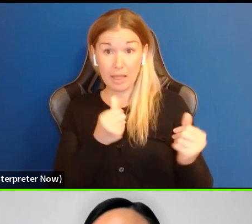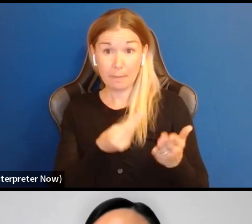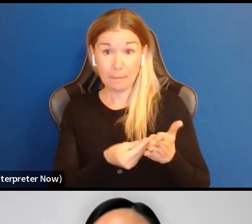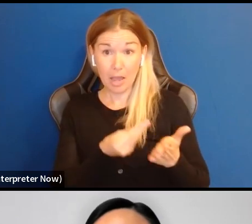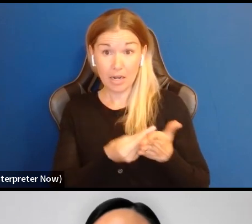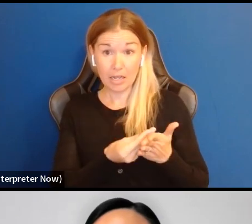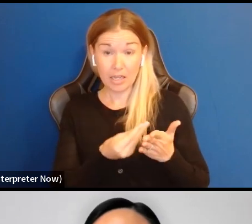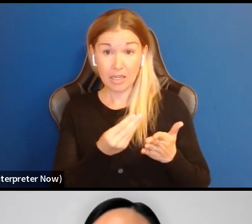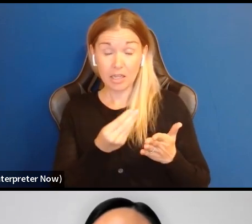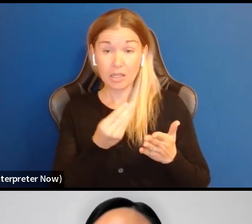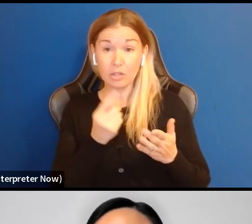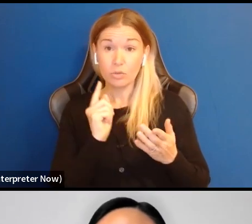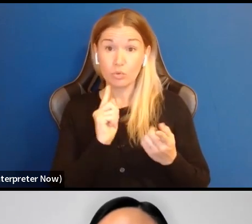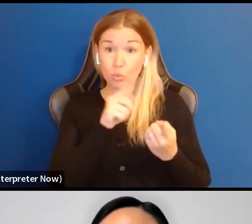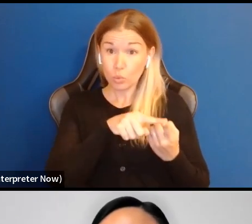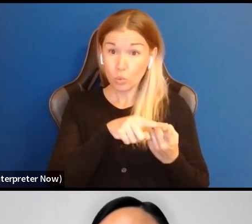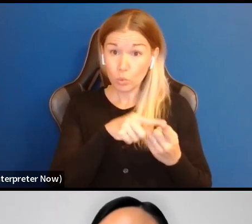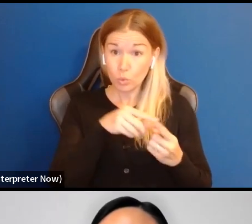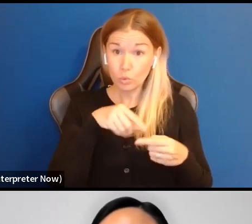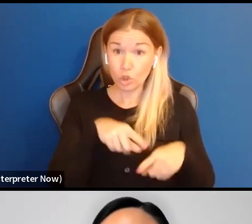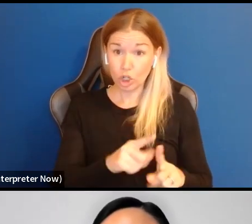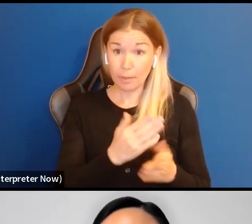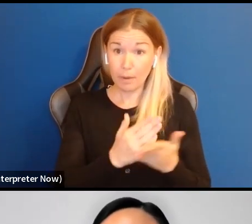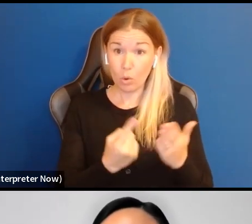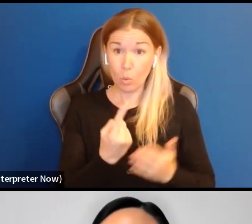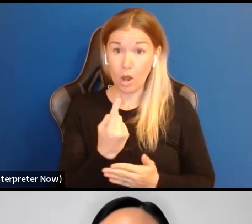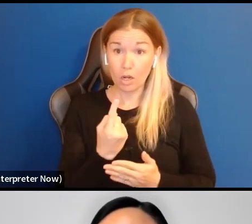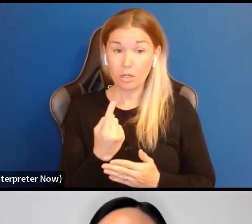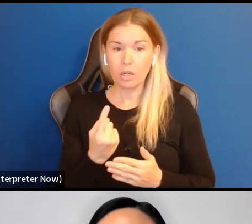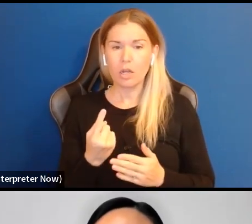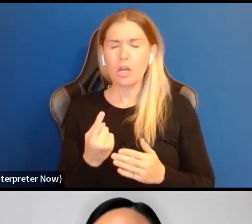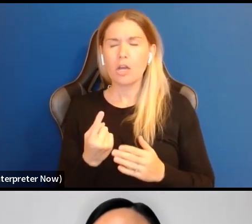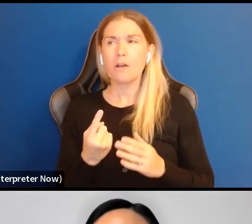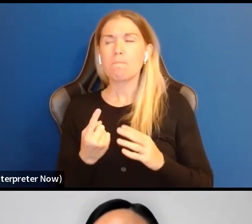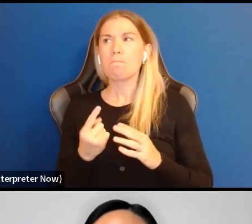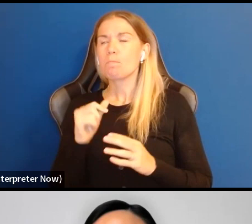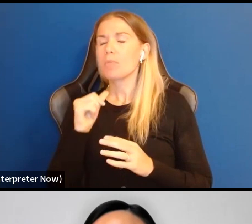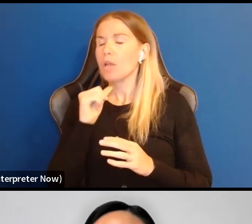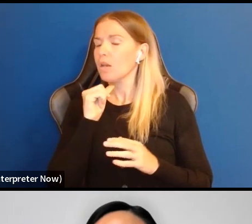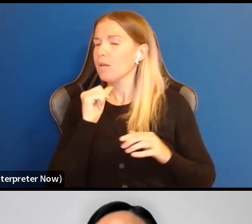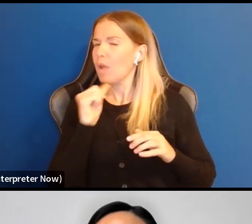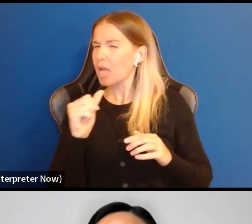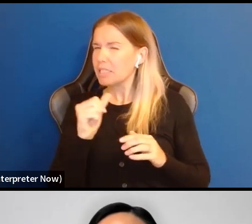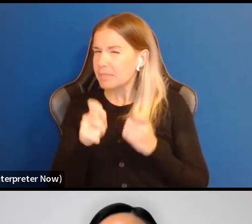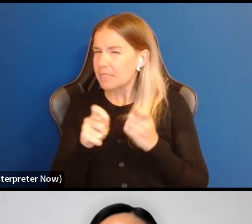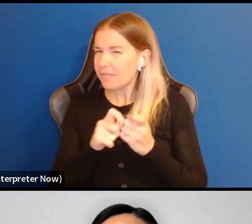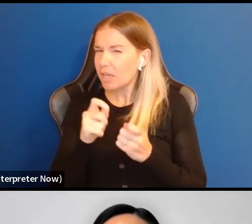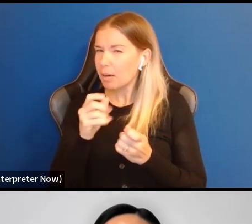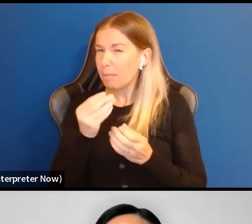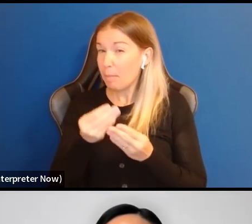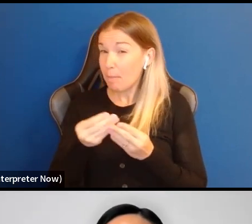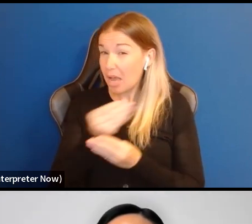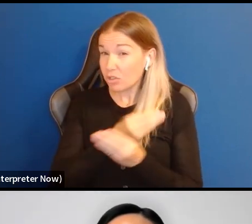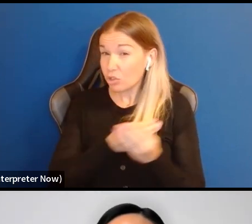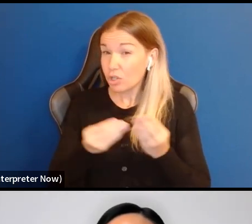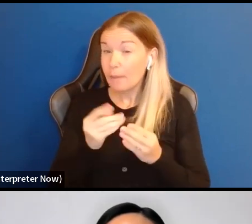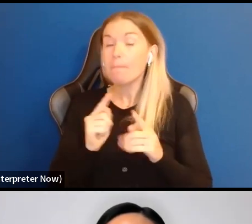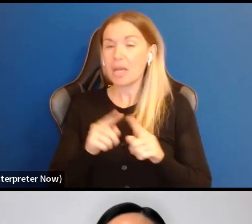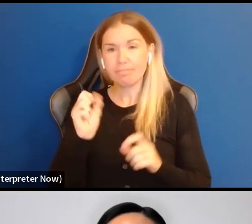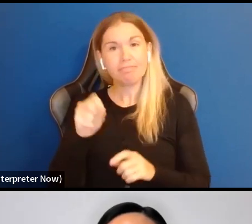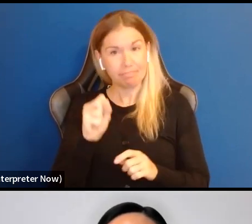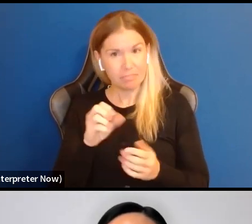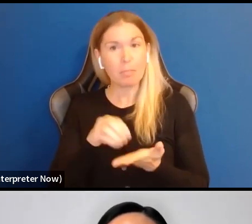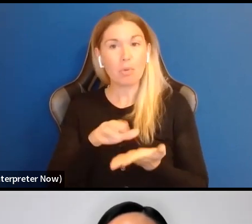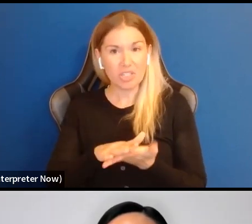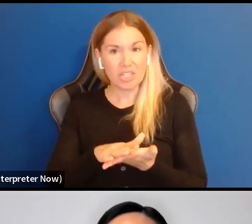Yeah, so definitely, as I mentioned, there's not a specific project budget in part one, but you do need to give your total grant